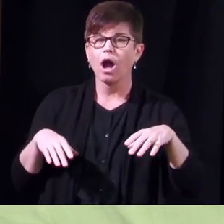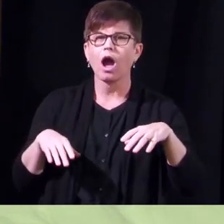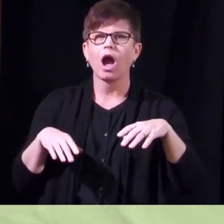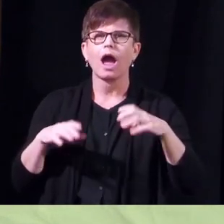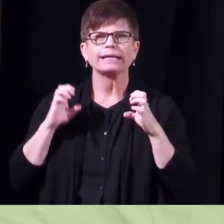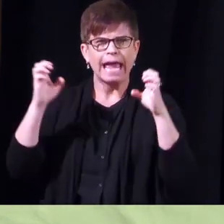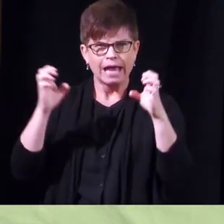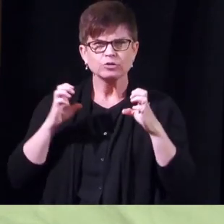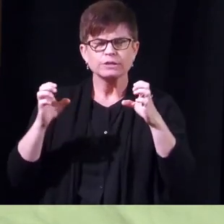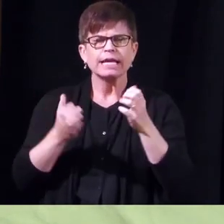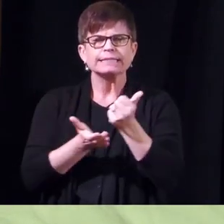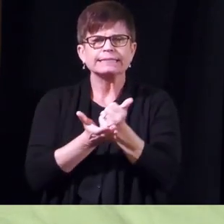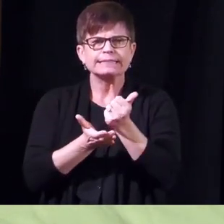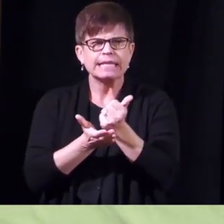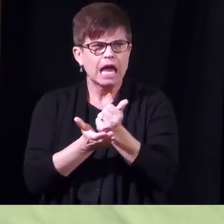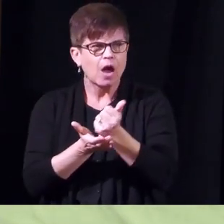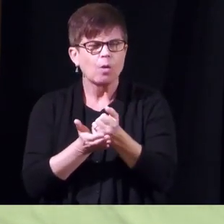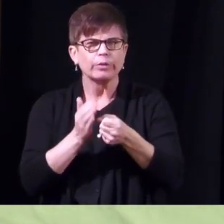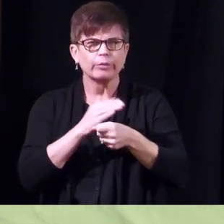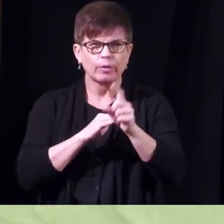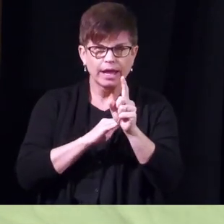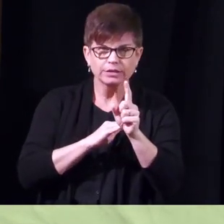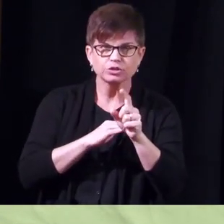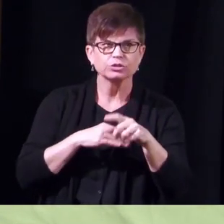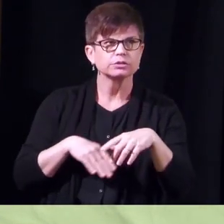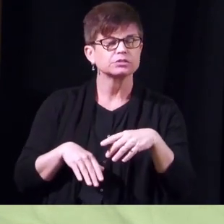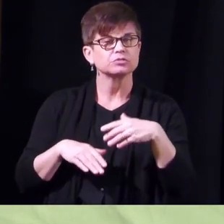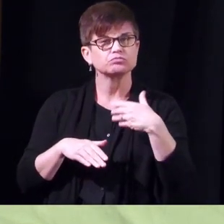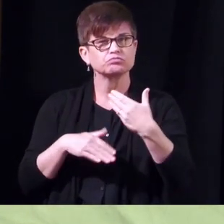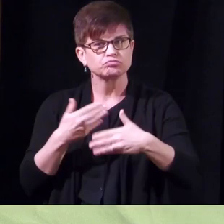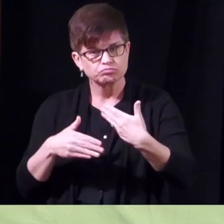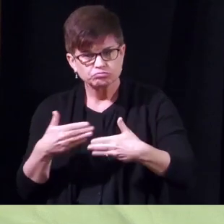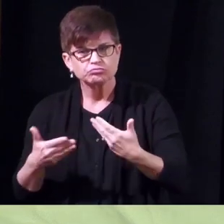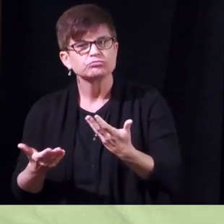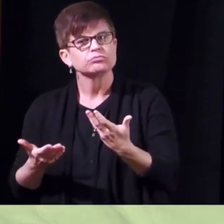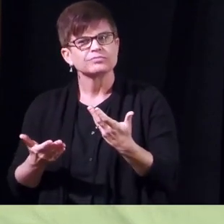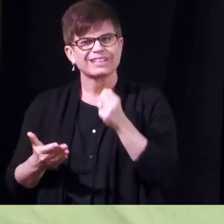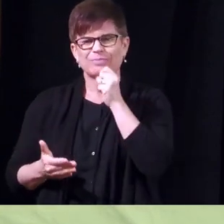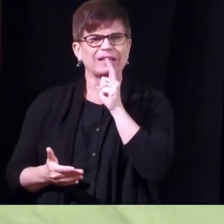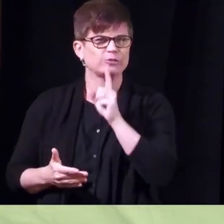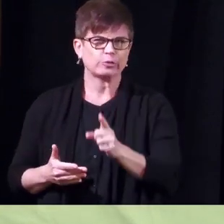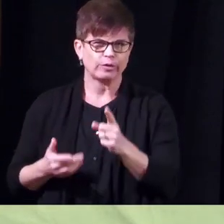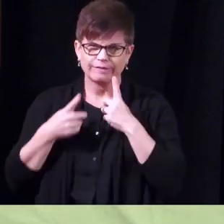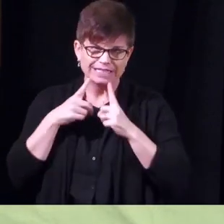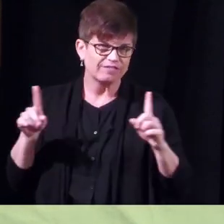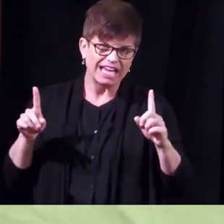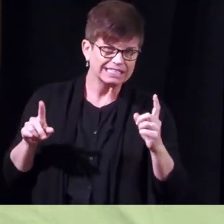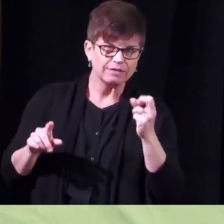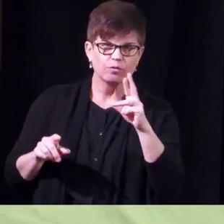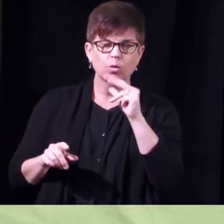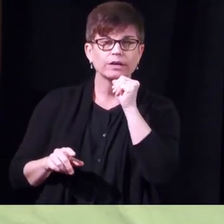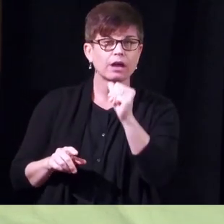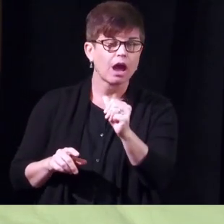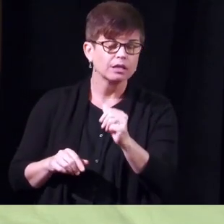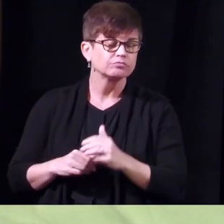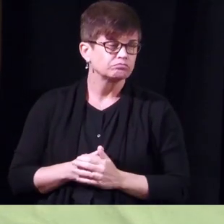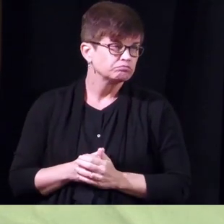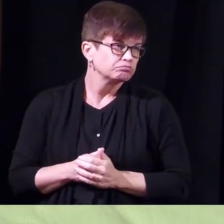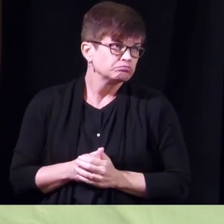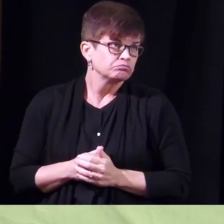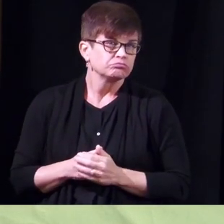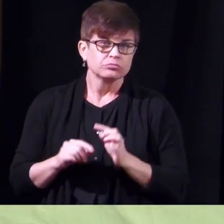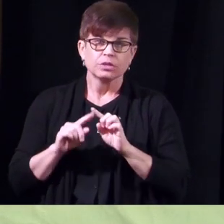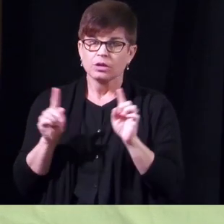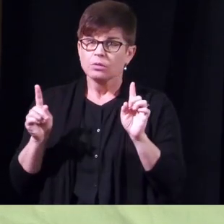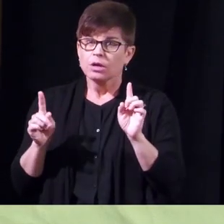so on too uh and uh so but i'm not sure how effective it really is uh but uh